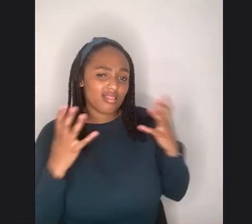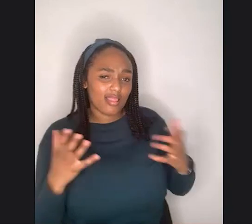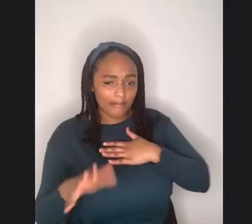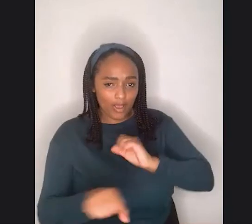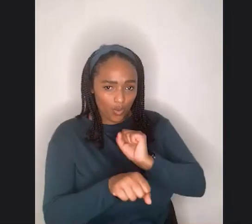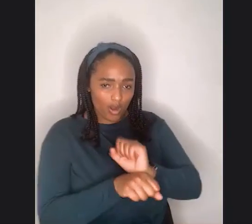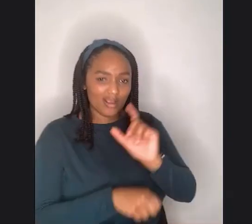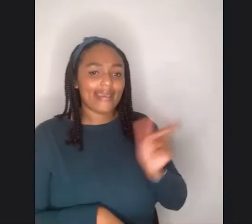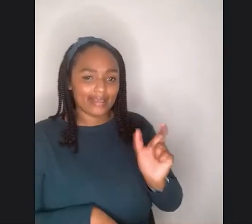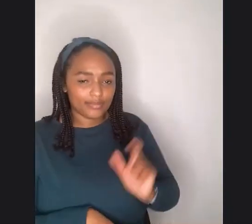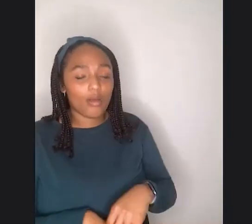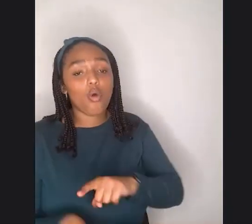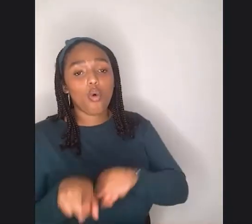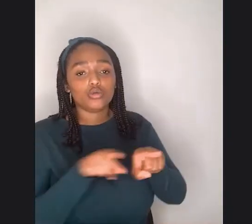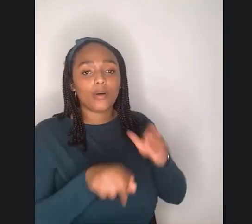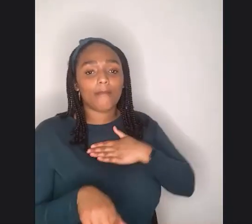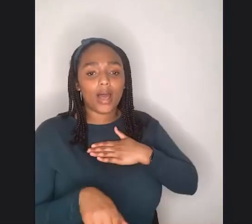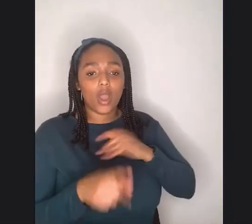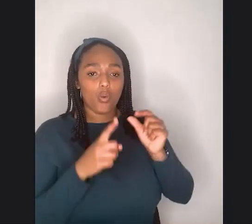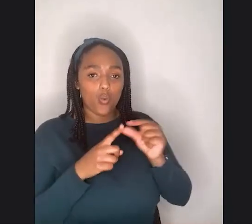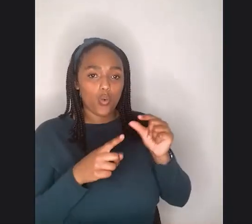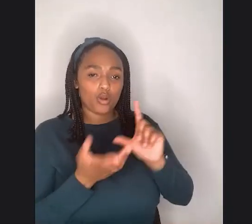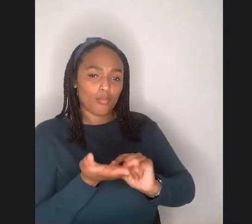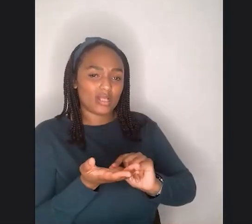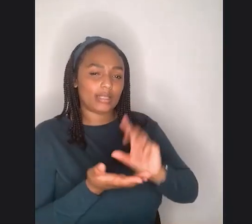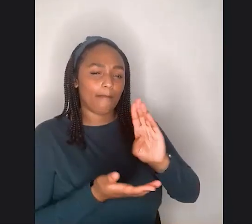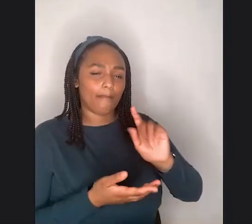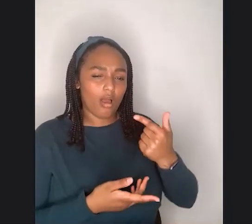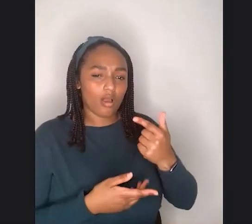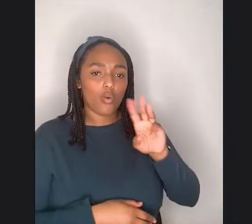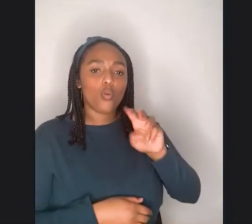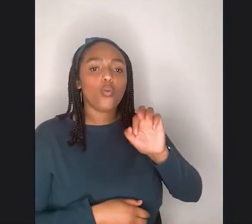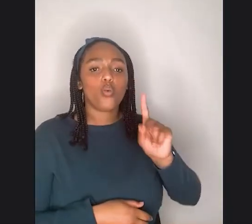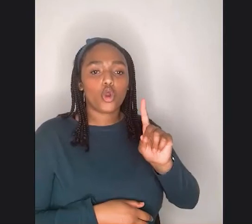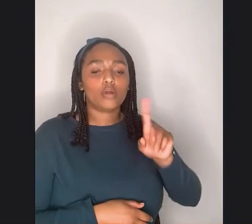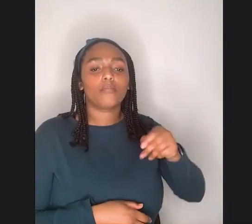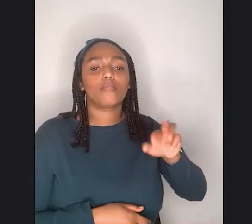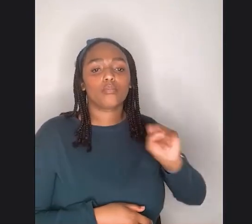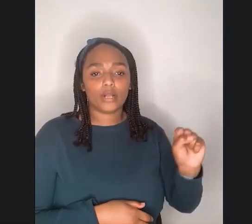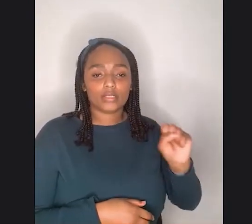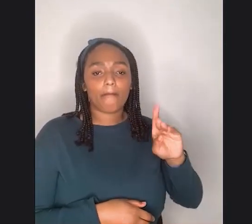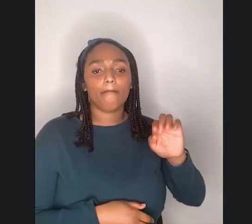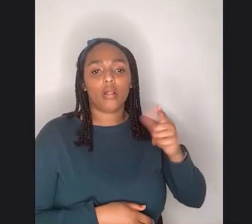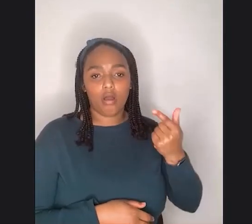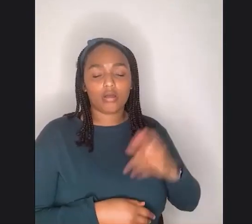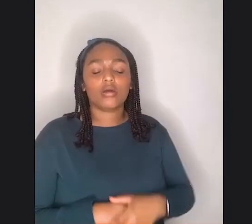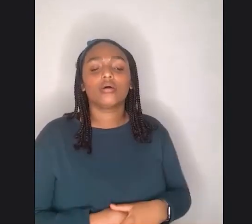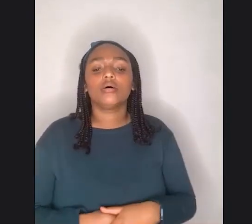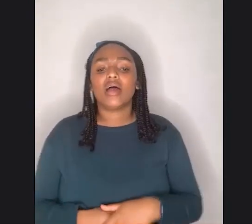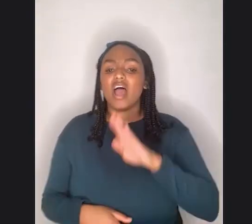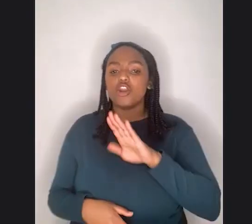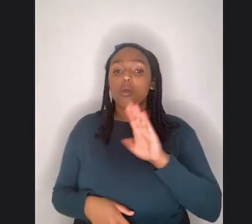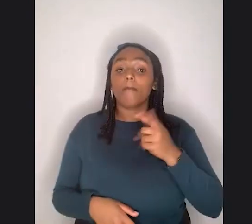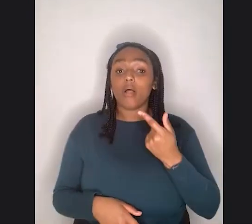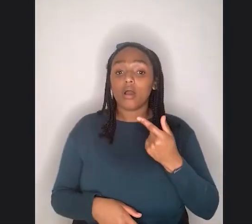WordPress blog, which I will have to update soon. And which is, and your blog is CurvesBecomeHer.com? Dot